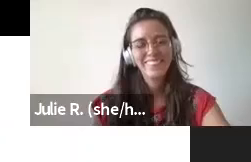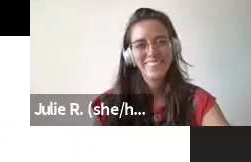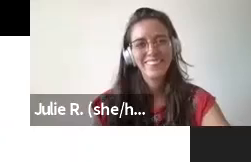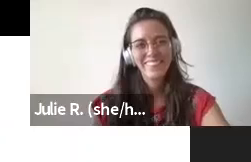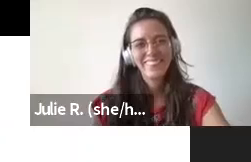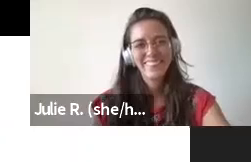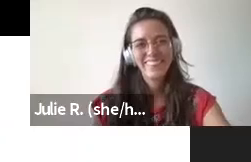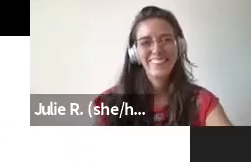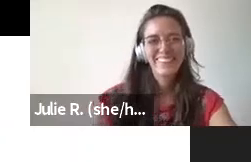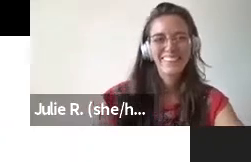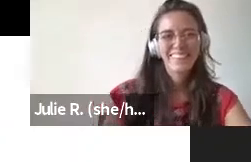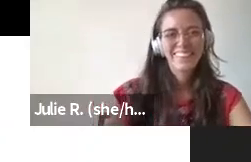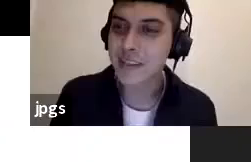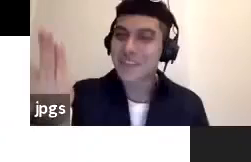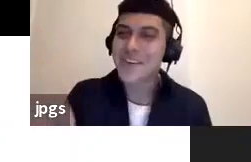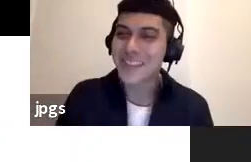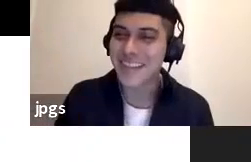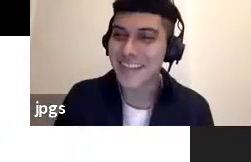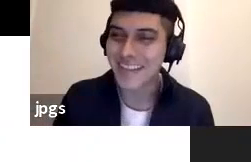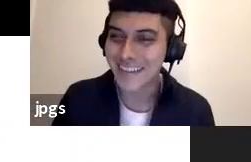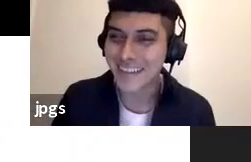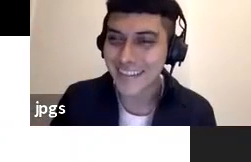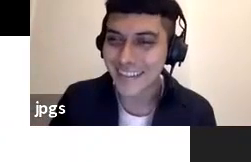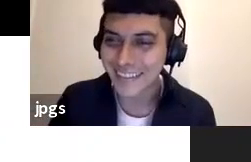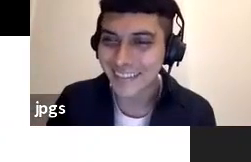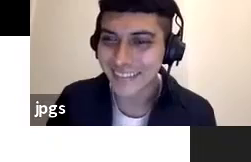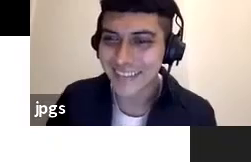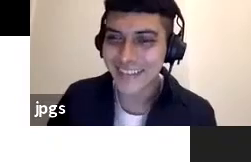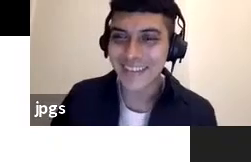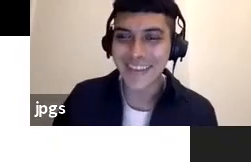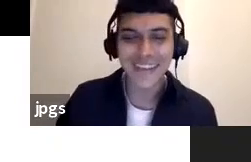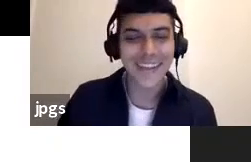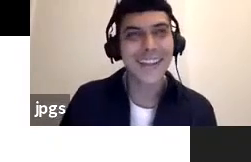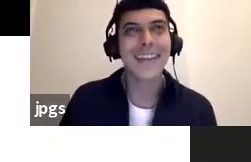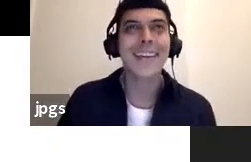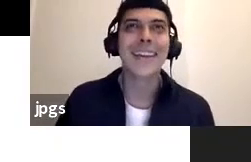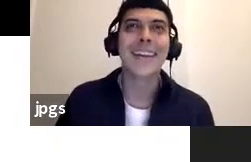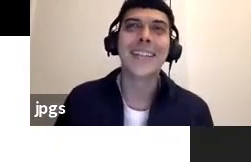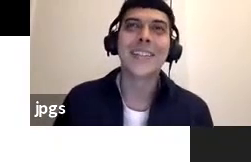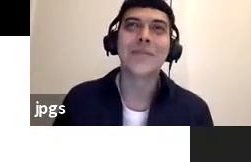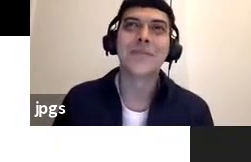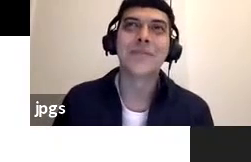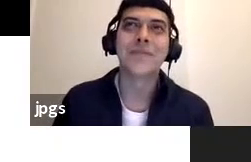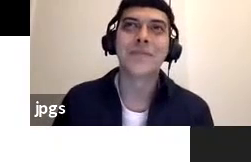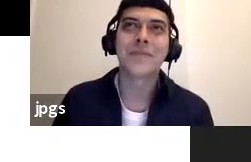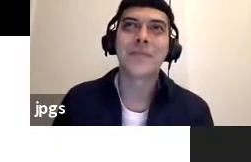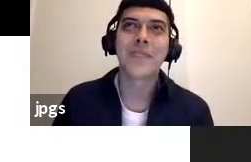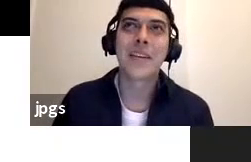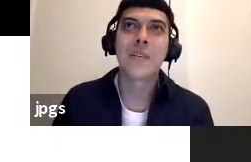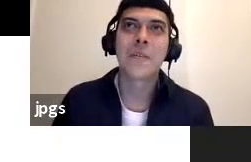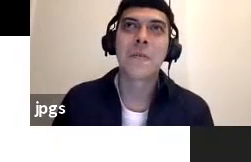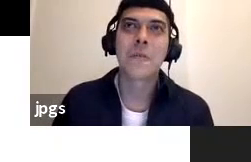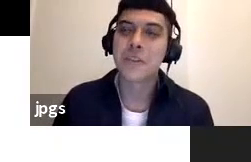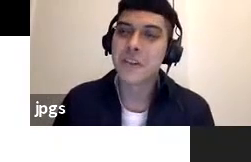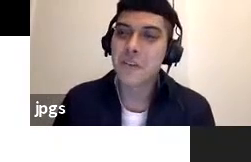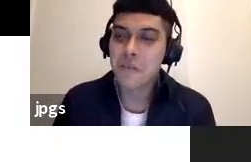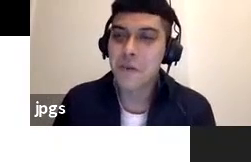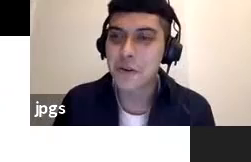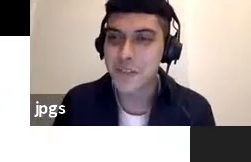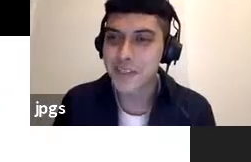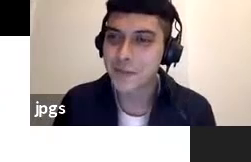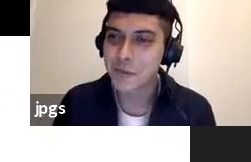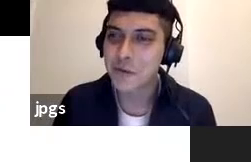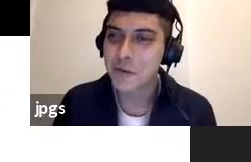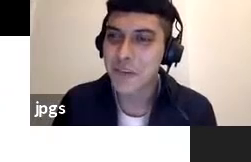grocery exactly exactly the grocery thing um what are